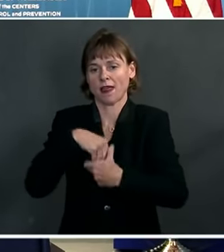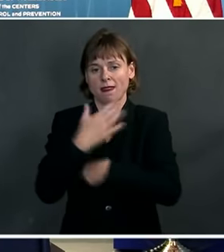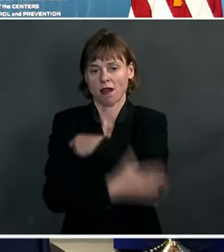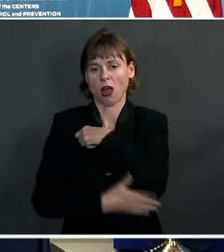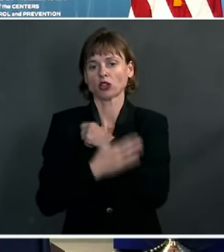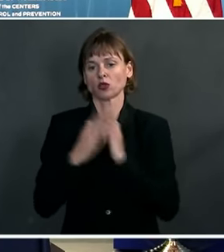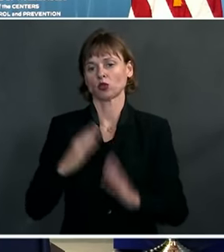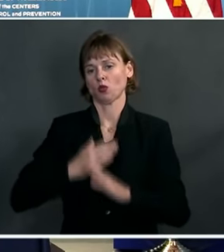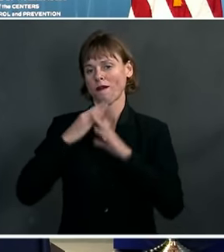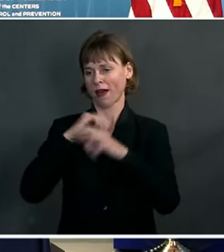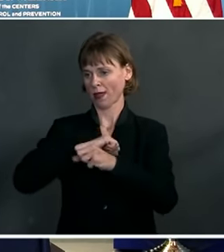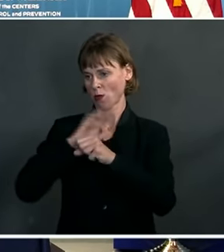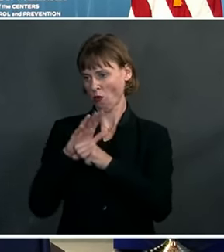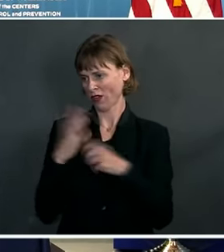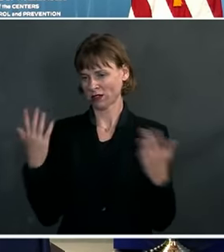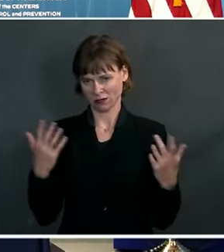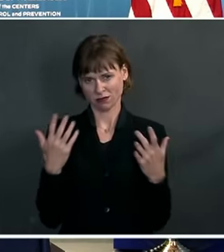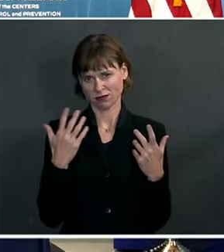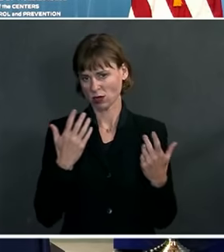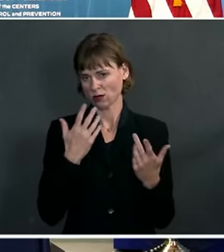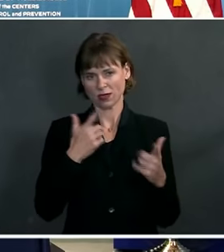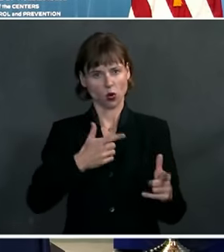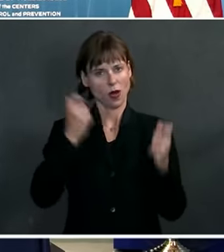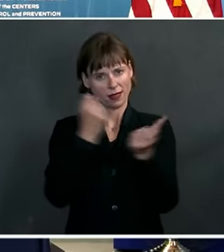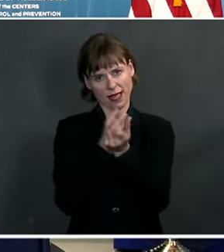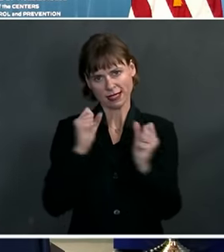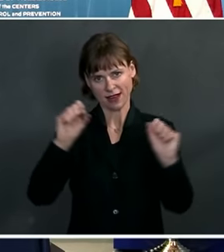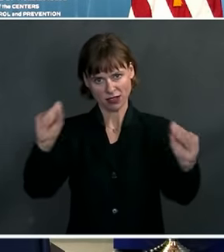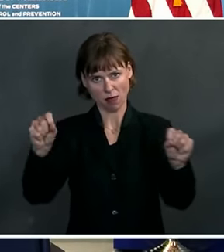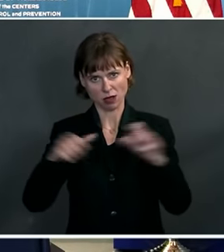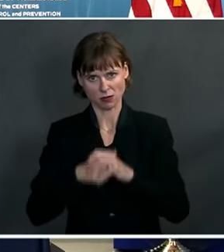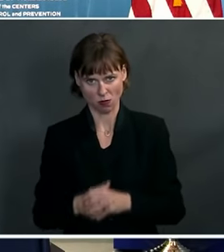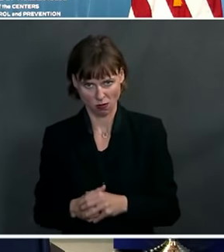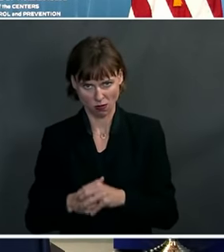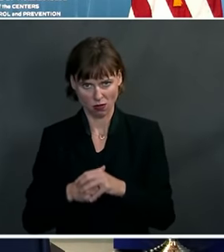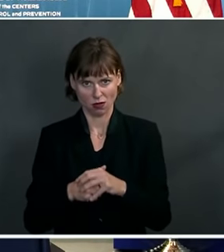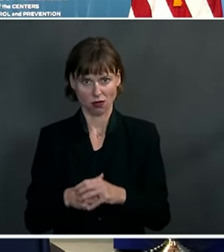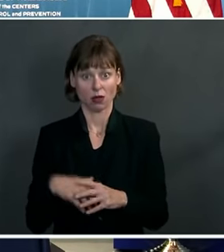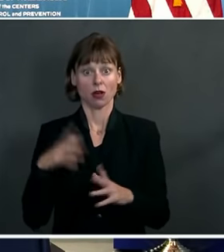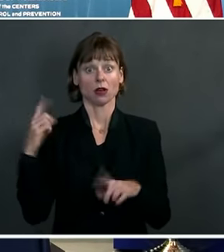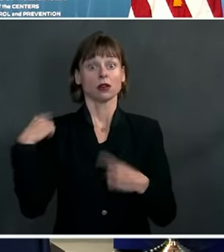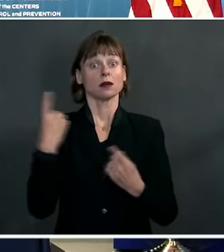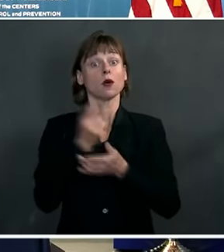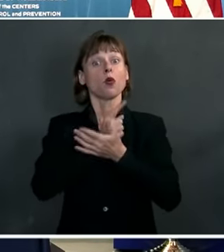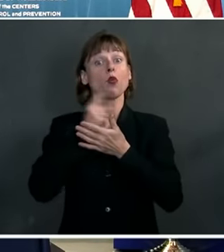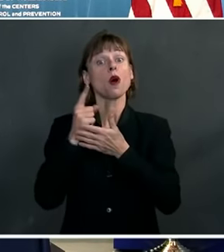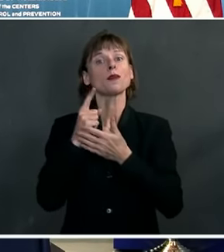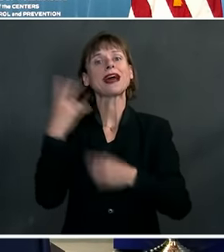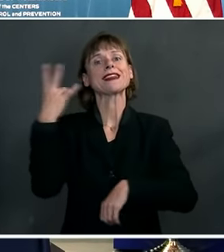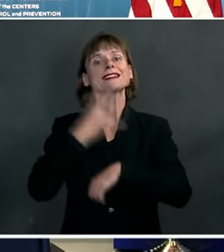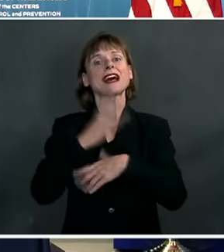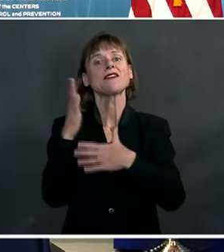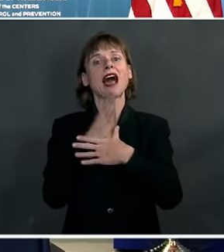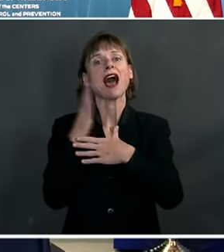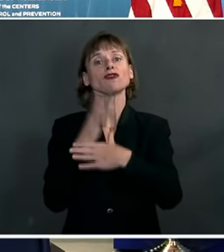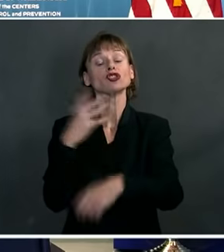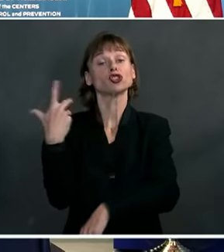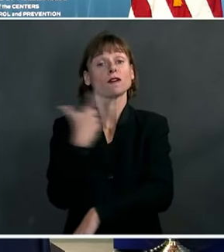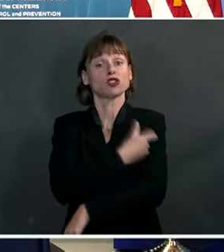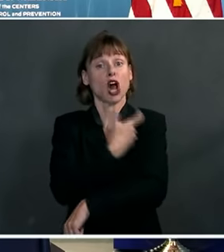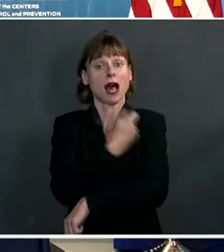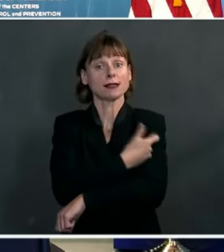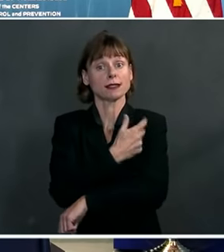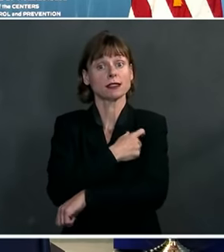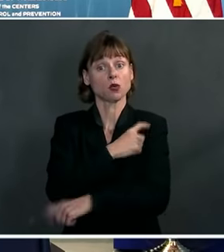as quickly and as safely as possible. For the past week, our seven-day average number of shots administered